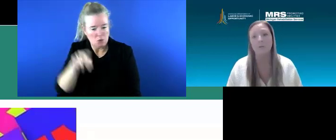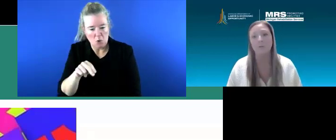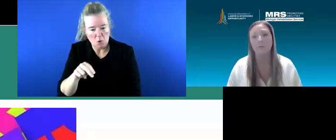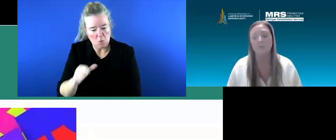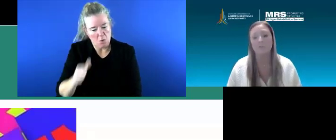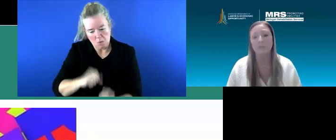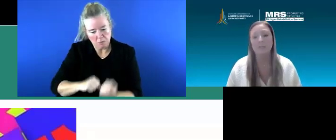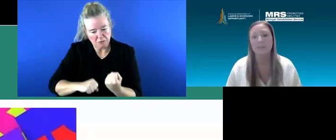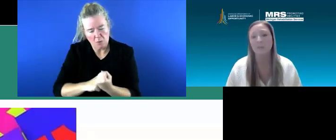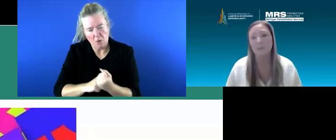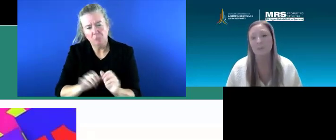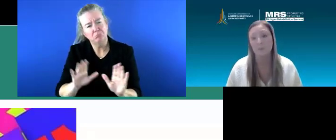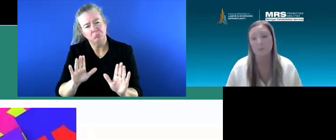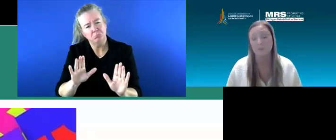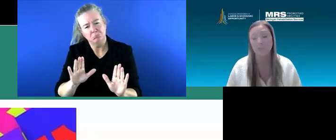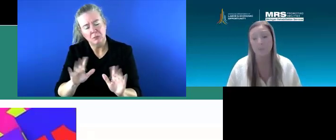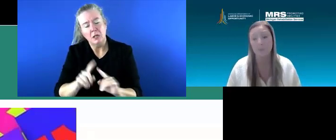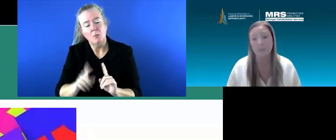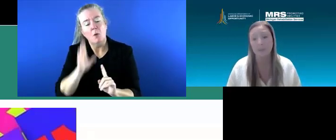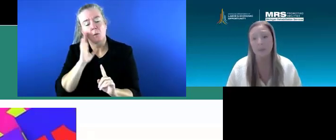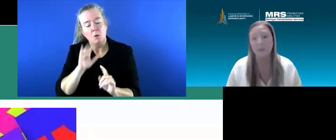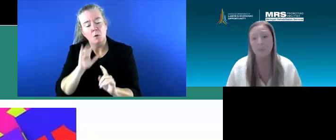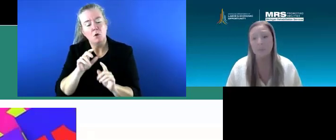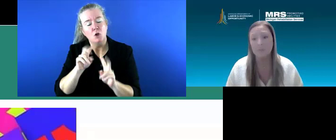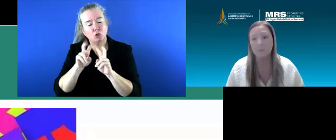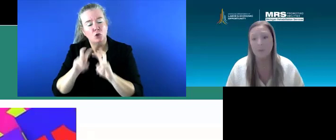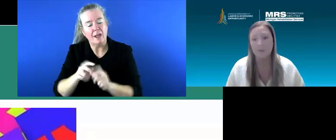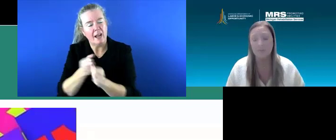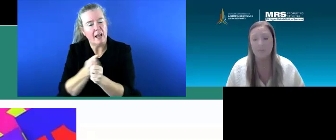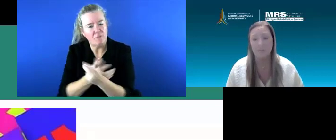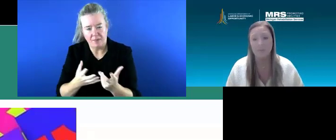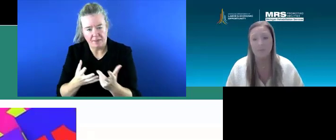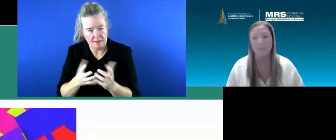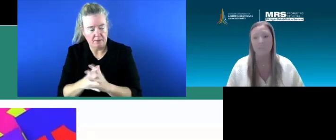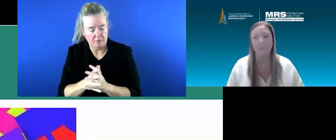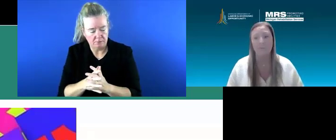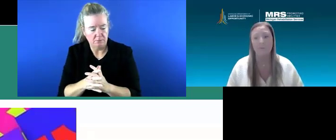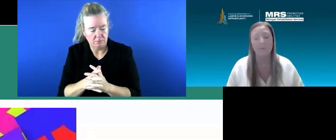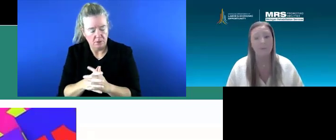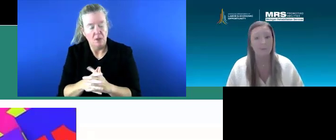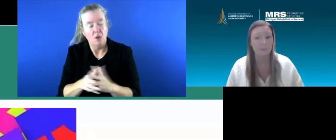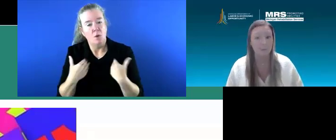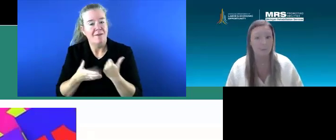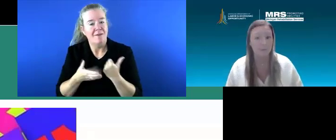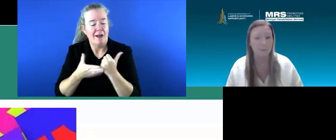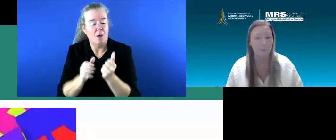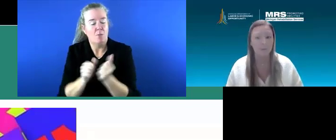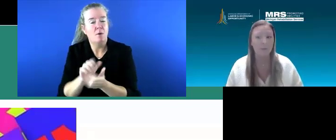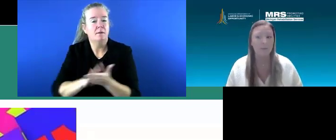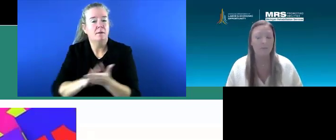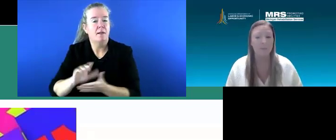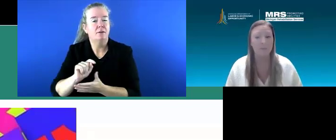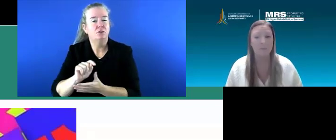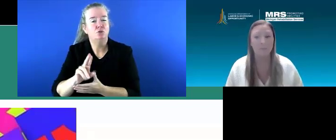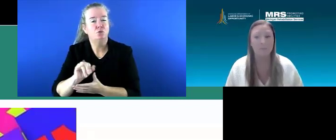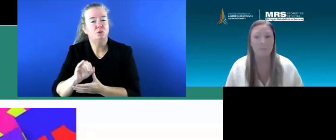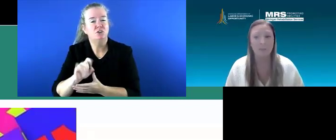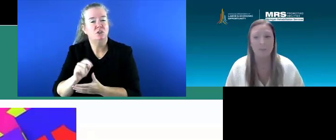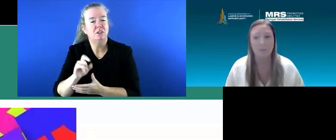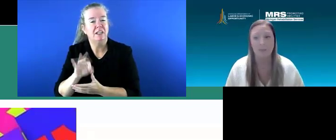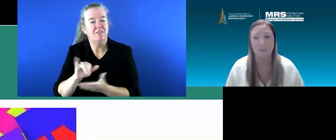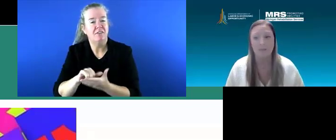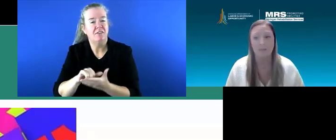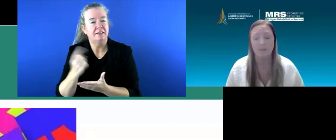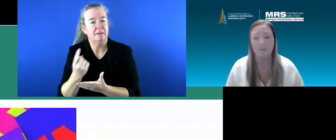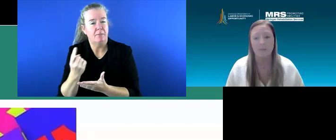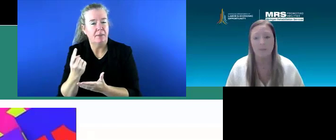support. So there's those things that we are going to look at. We do have assistance with college tuition, if that is something